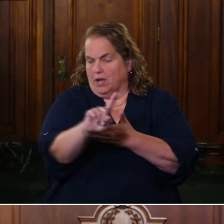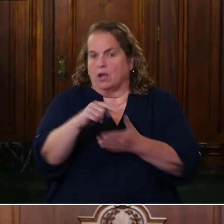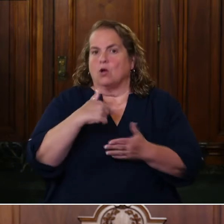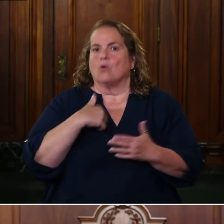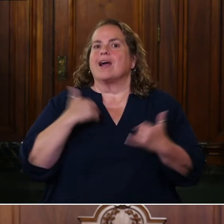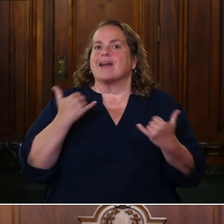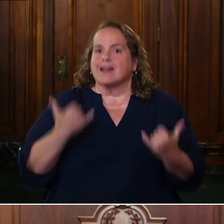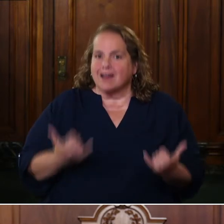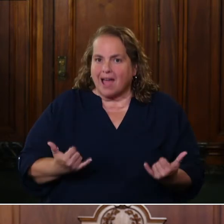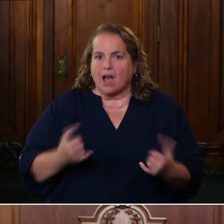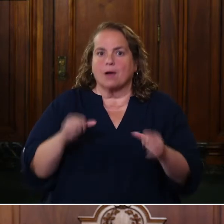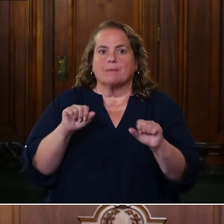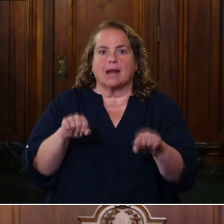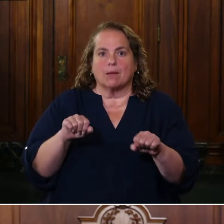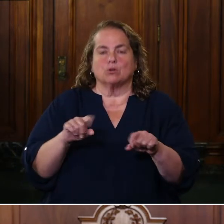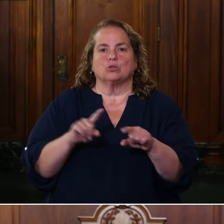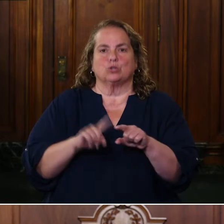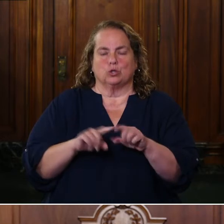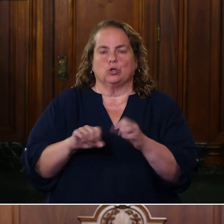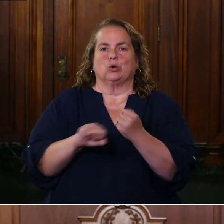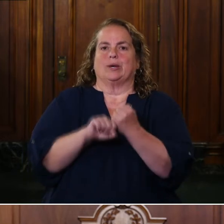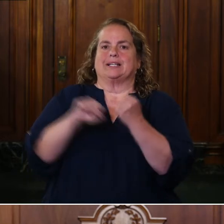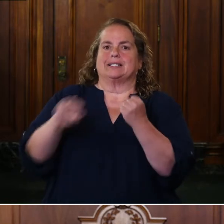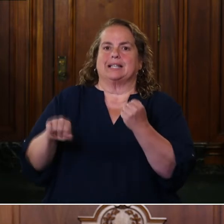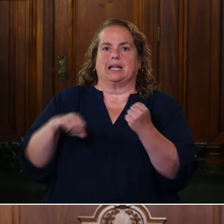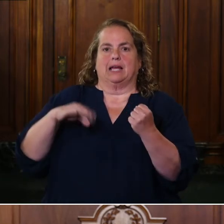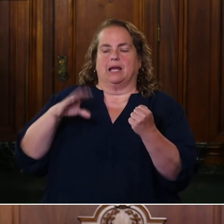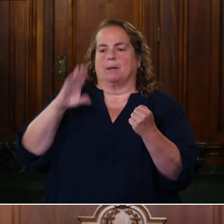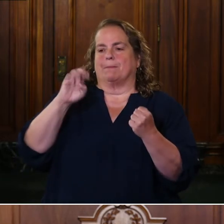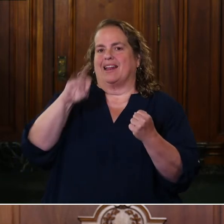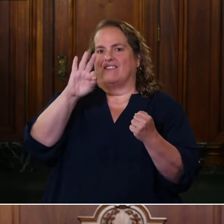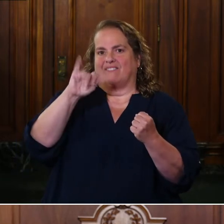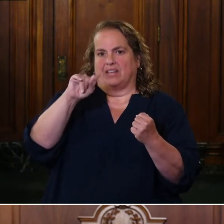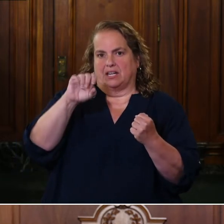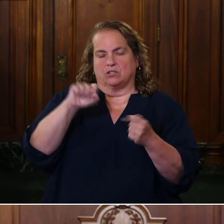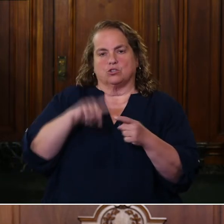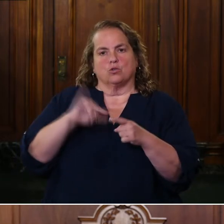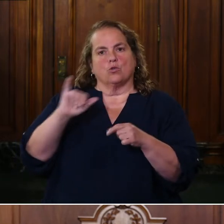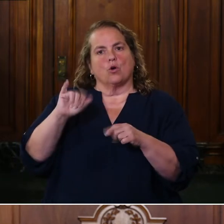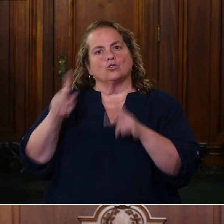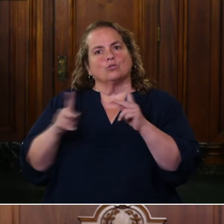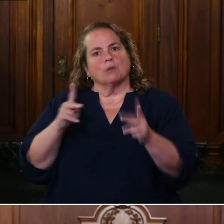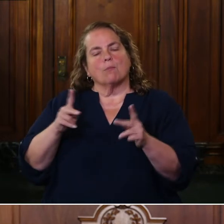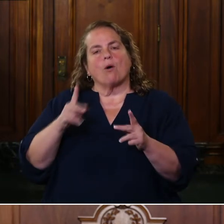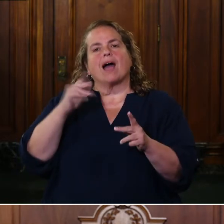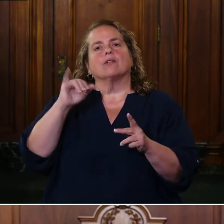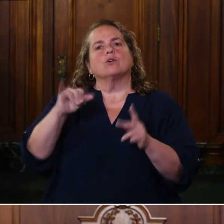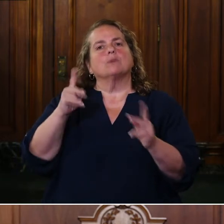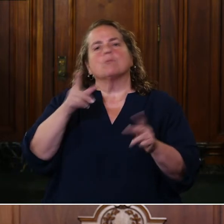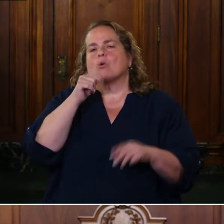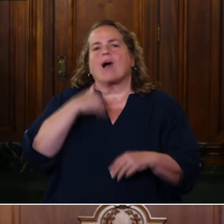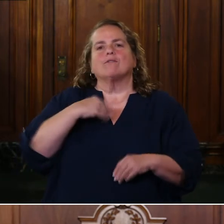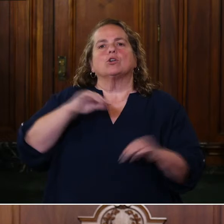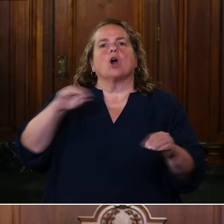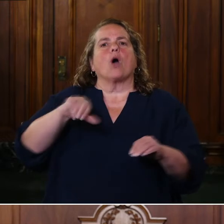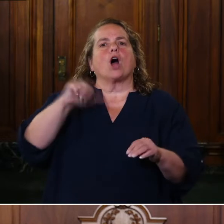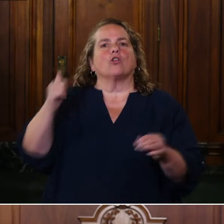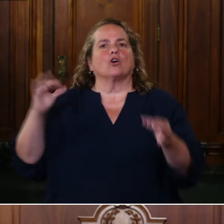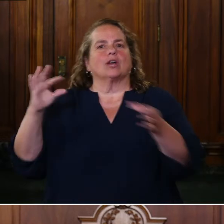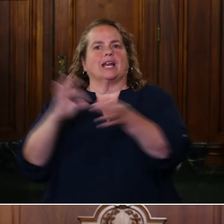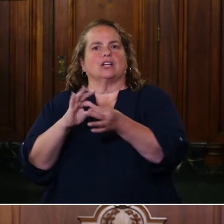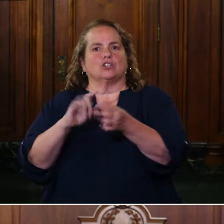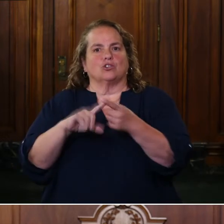been able to extend benefits to those folks who, who didn't have any other connection to the cabinet, an additional 65